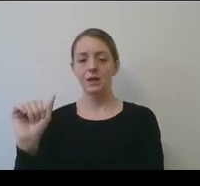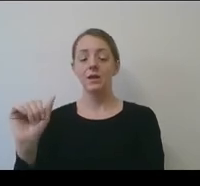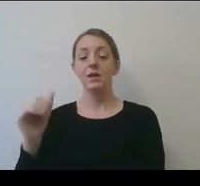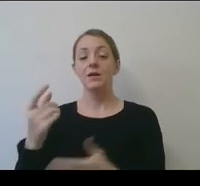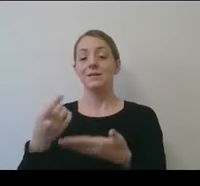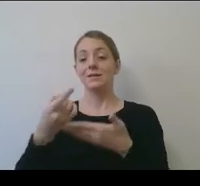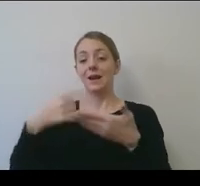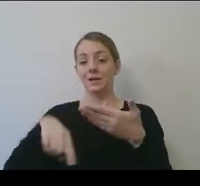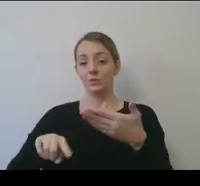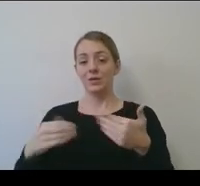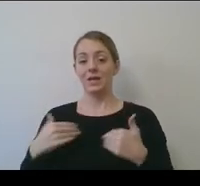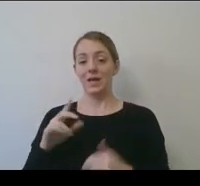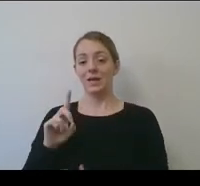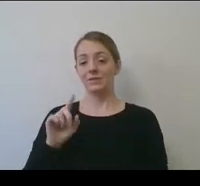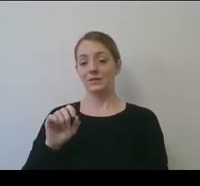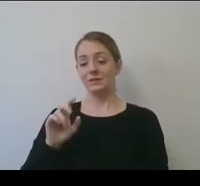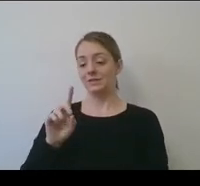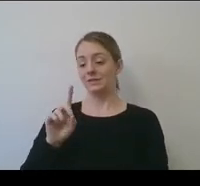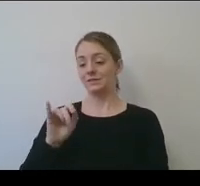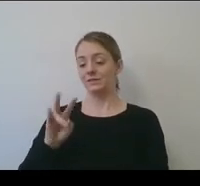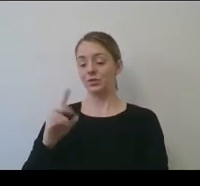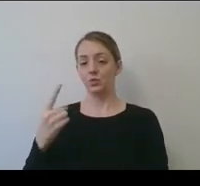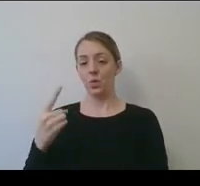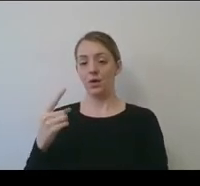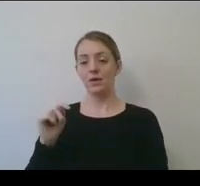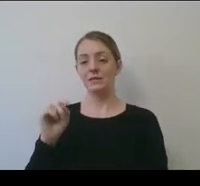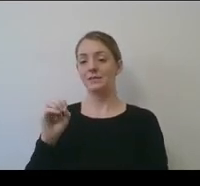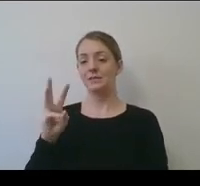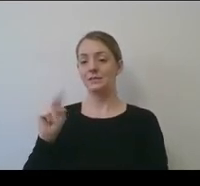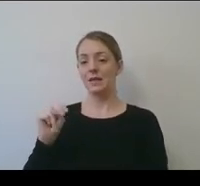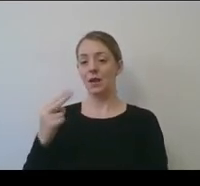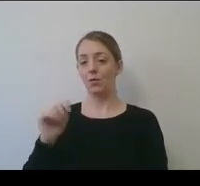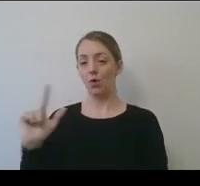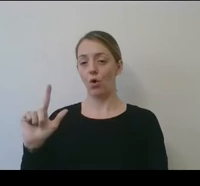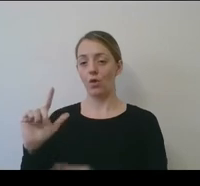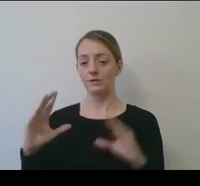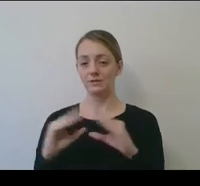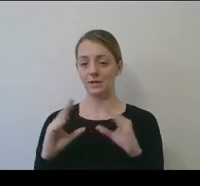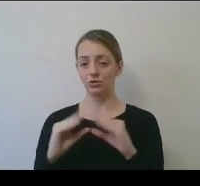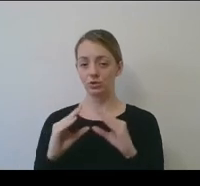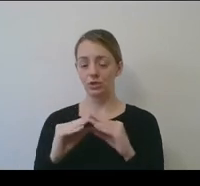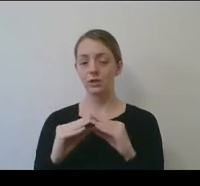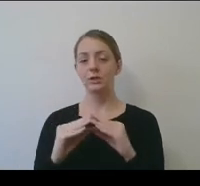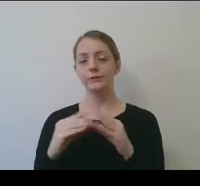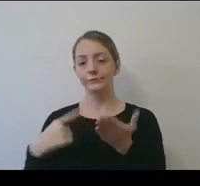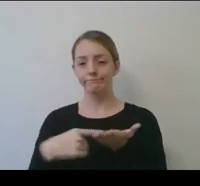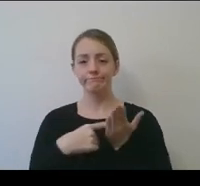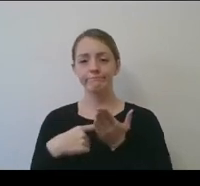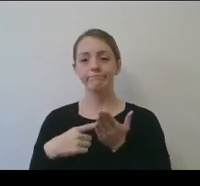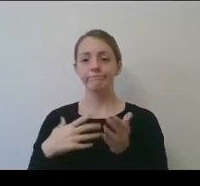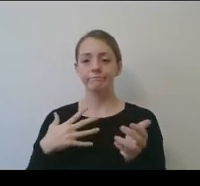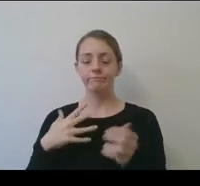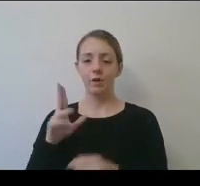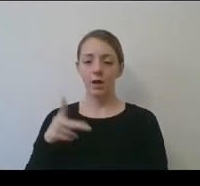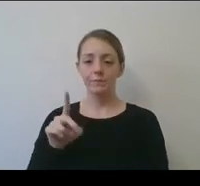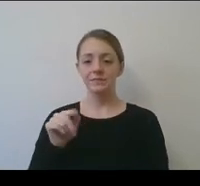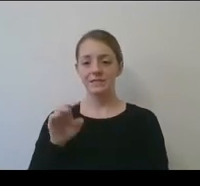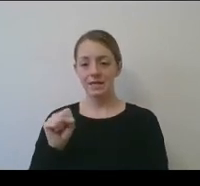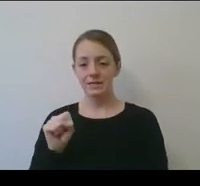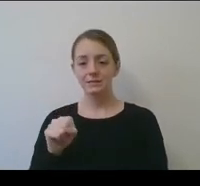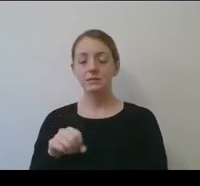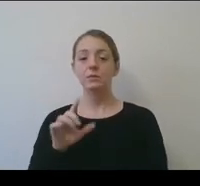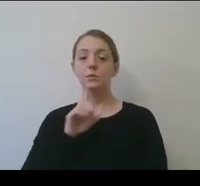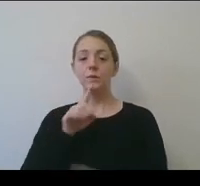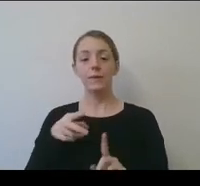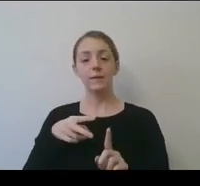there's actually a Division I town hall session that's about these kinds of updates, as well as some other updates, and the purpose was to